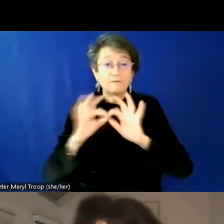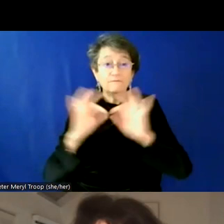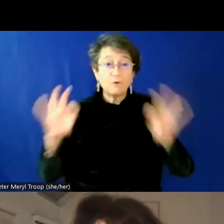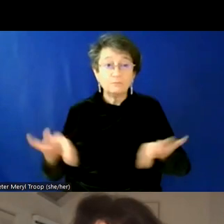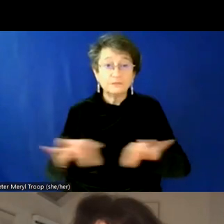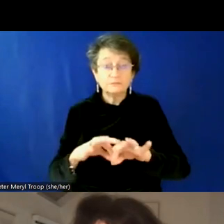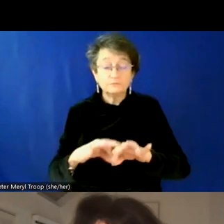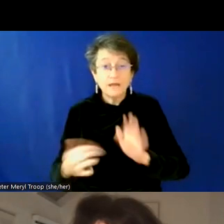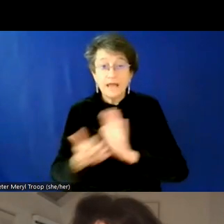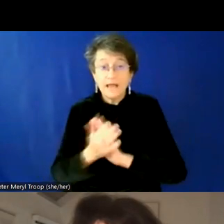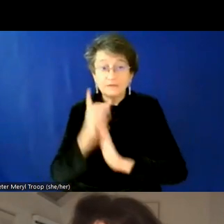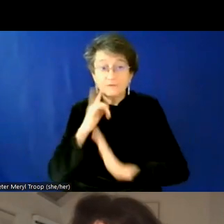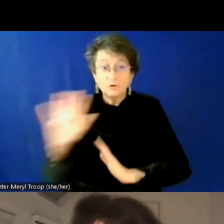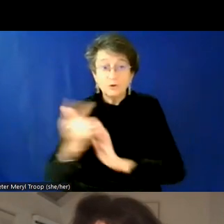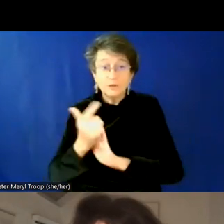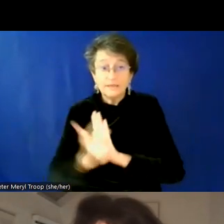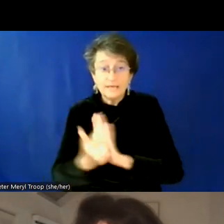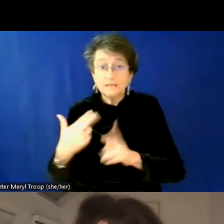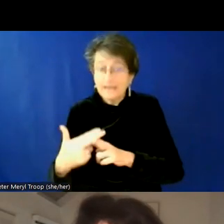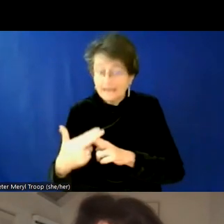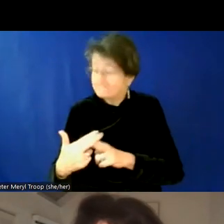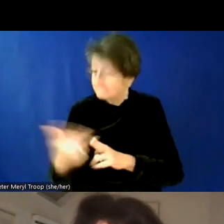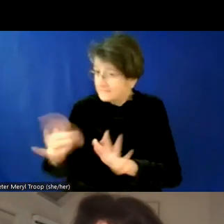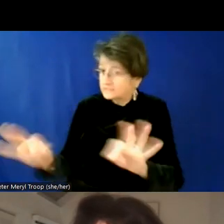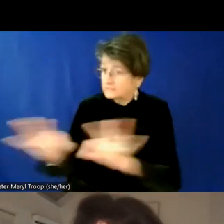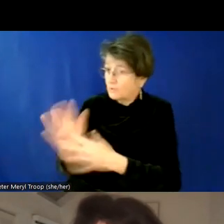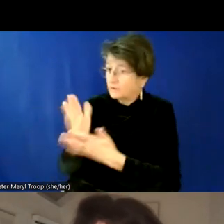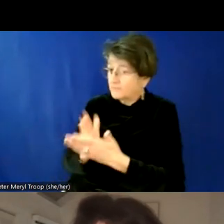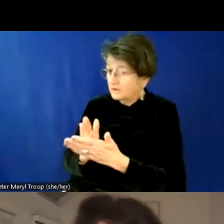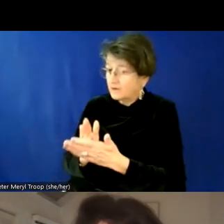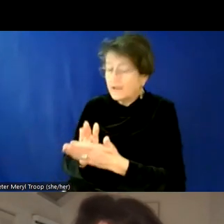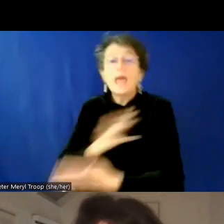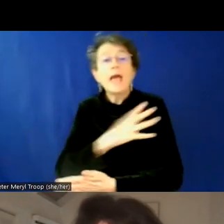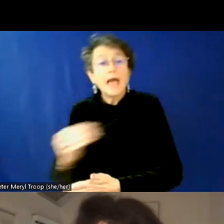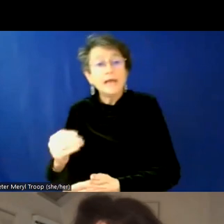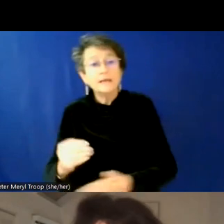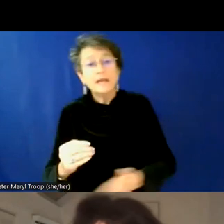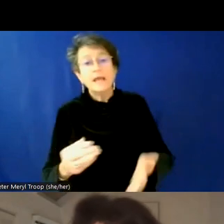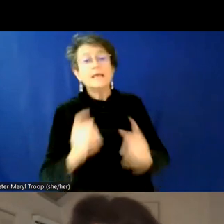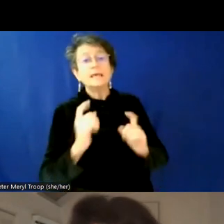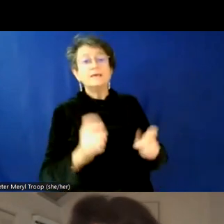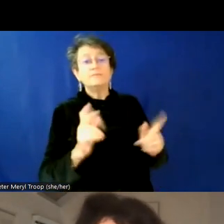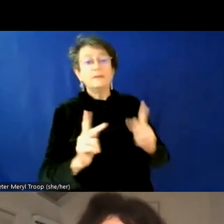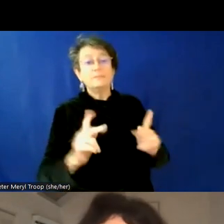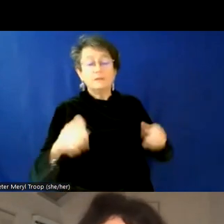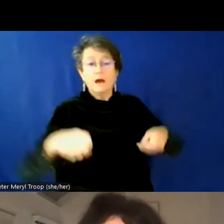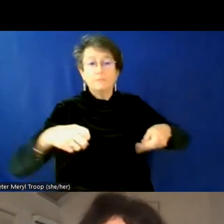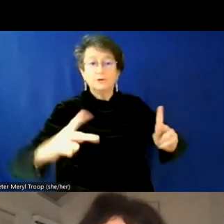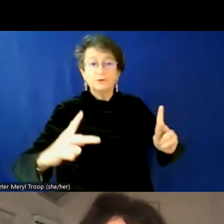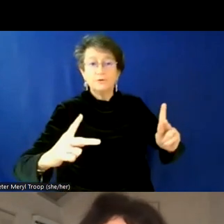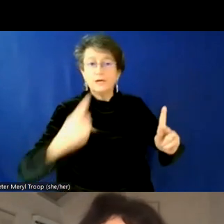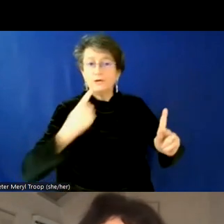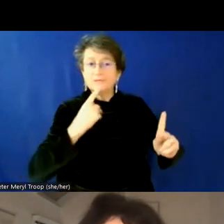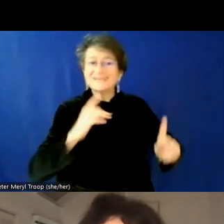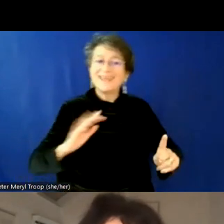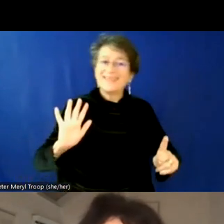people's legal names, because that's going to be an important piece, but also ask for, you know, give an opportunity for people to indicate a name other than their